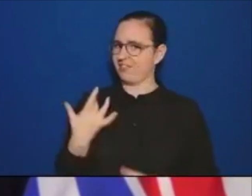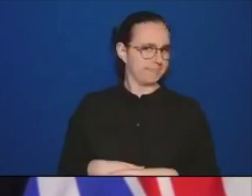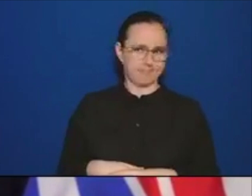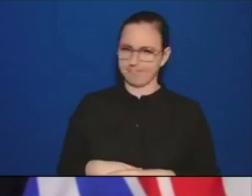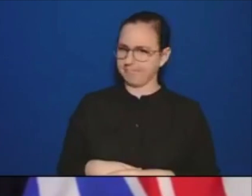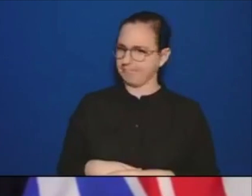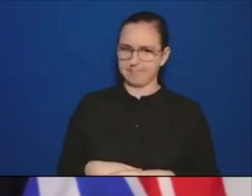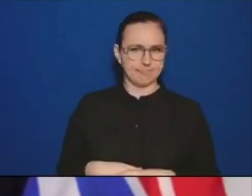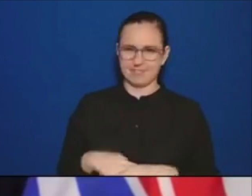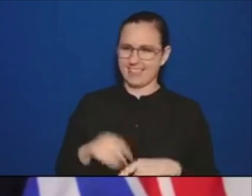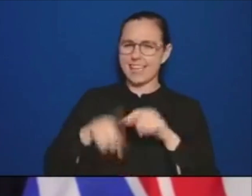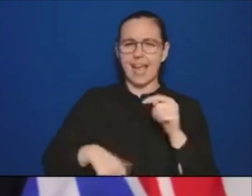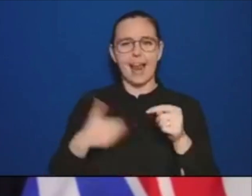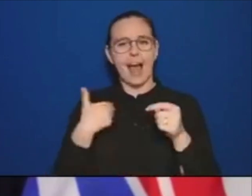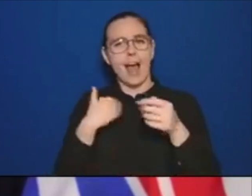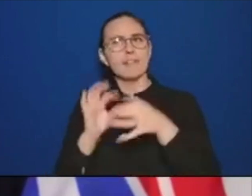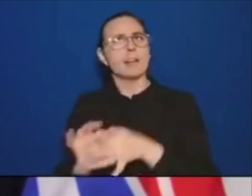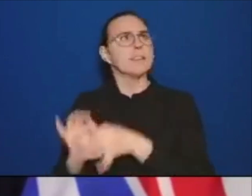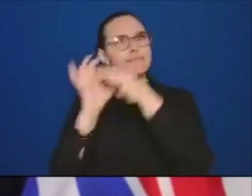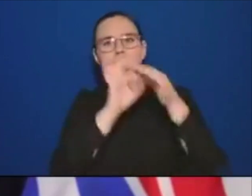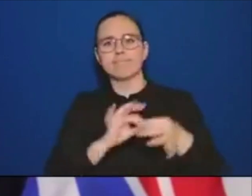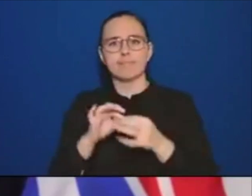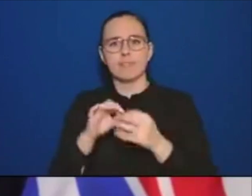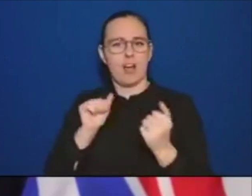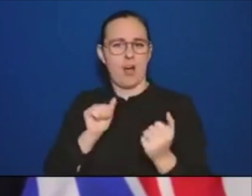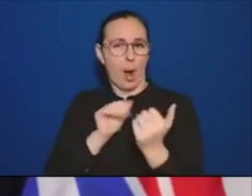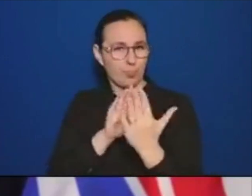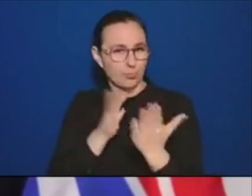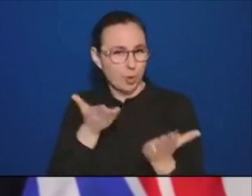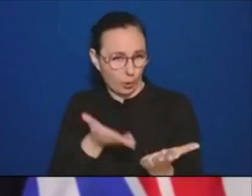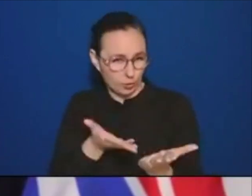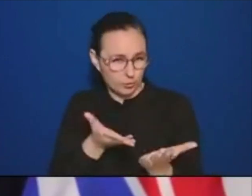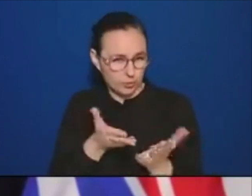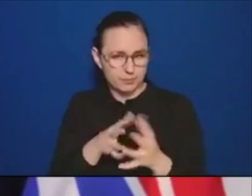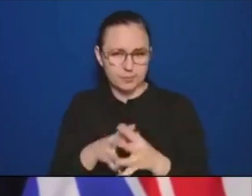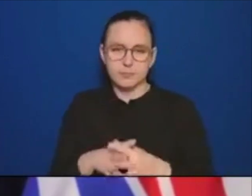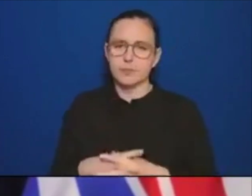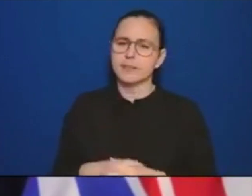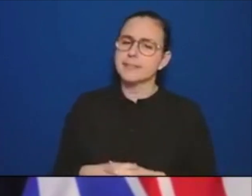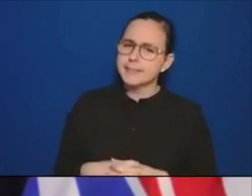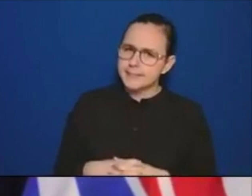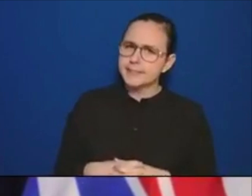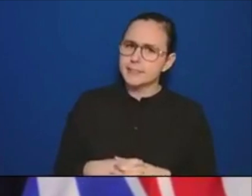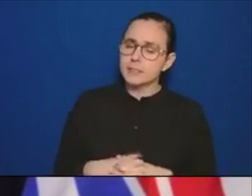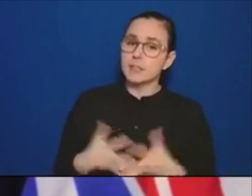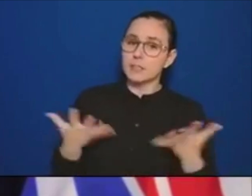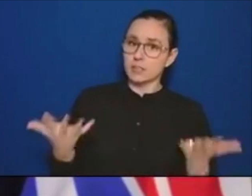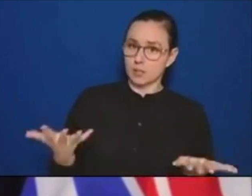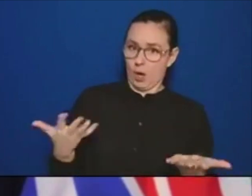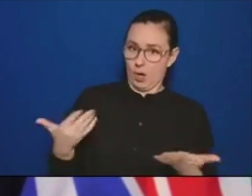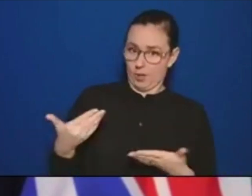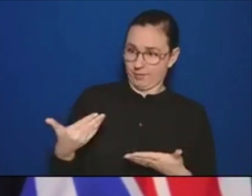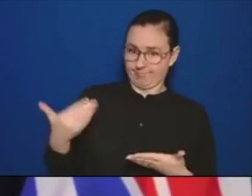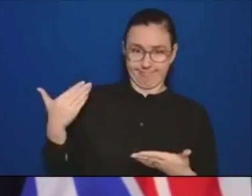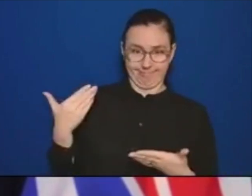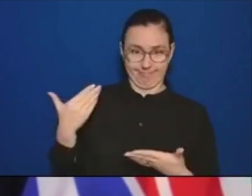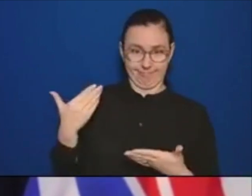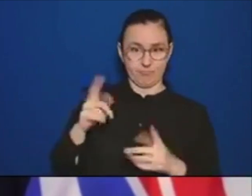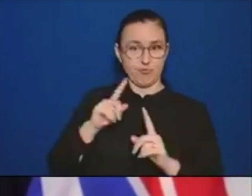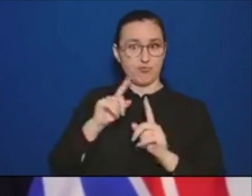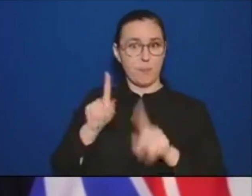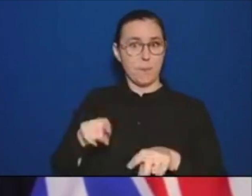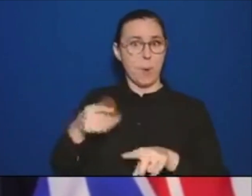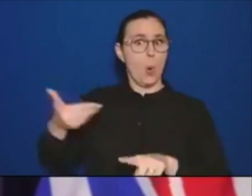last May, there was a report from the Fraser Basin Council that concluded that the current model for flood risk governance in BC is broken.